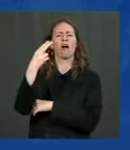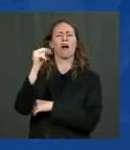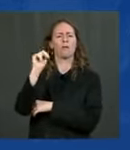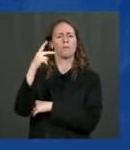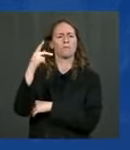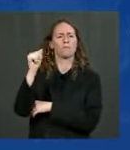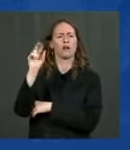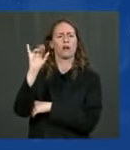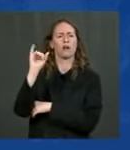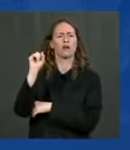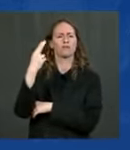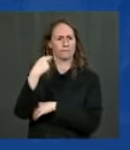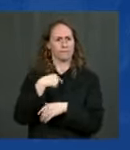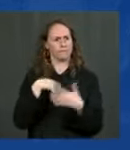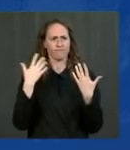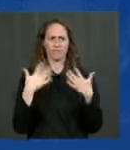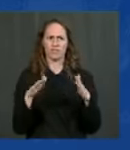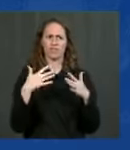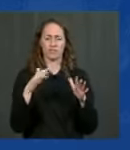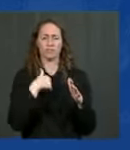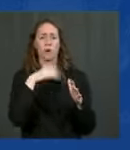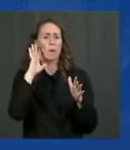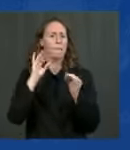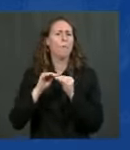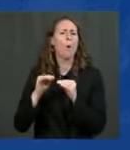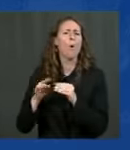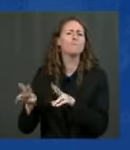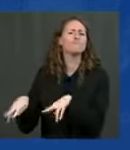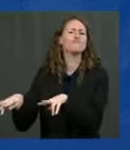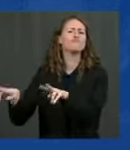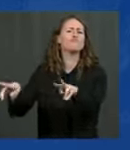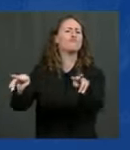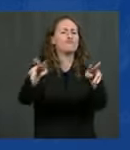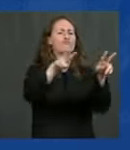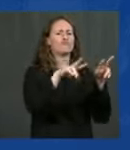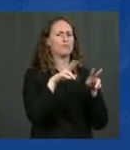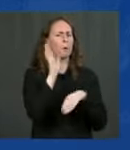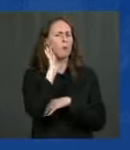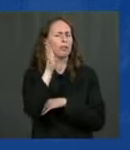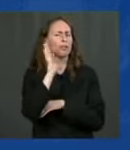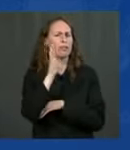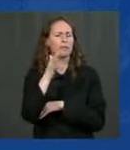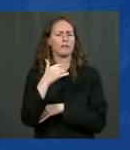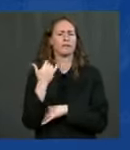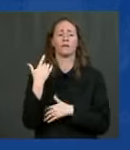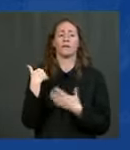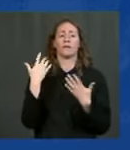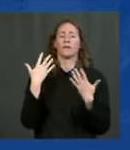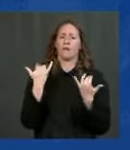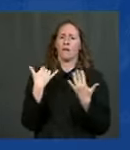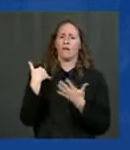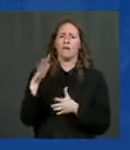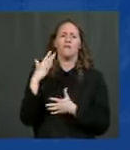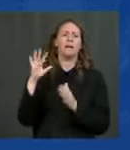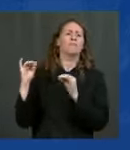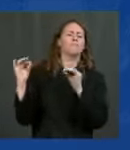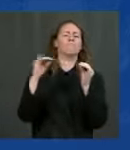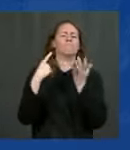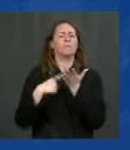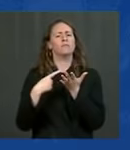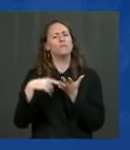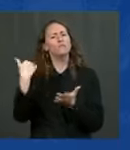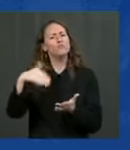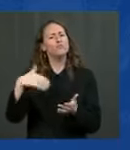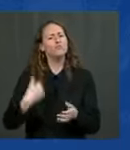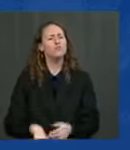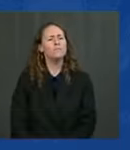walking it up that way as well but the fact is that we you know there's a lot of we just to see just exactly